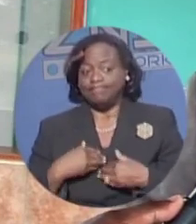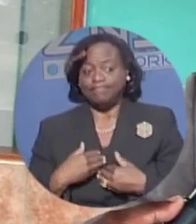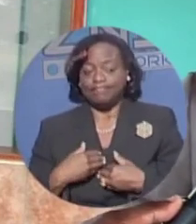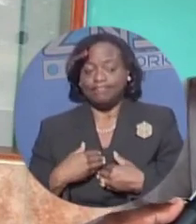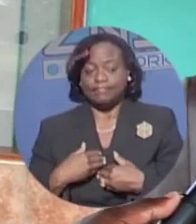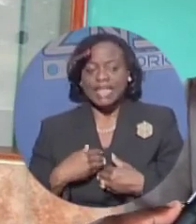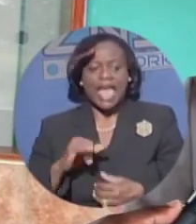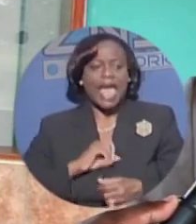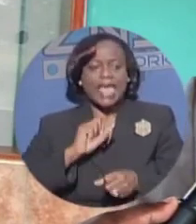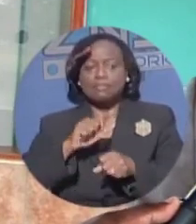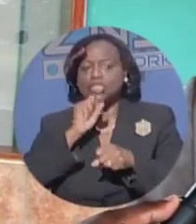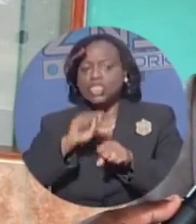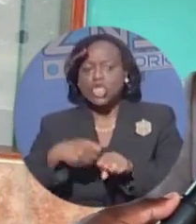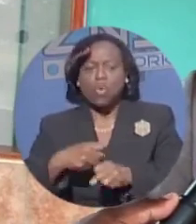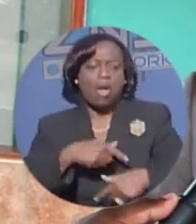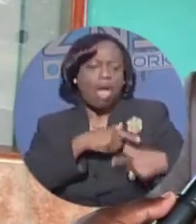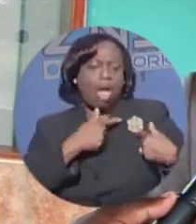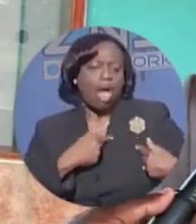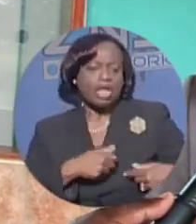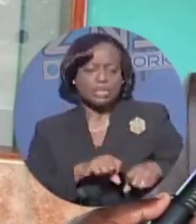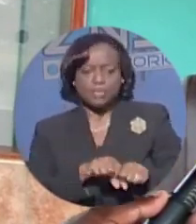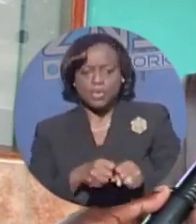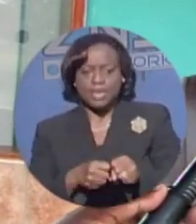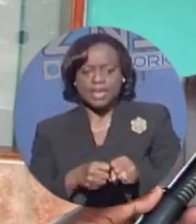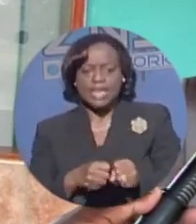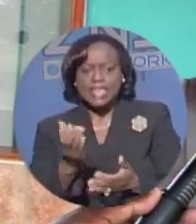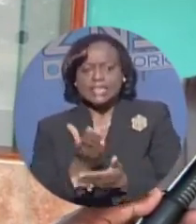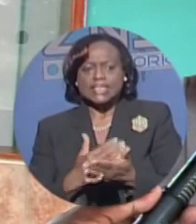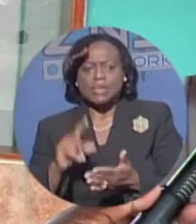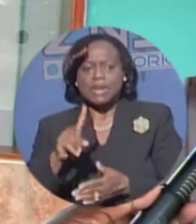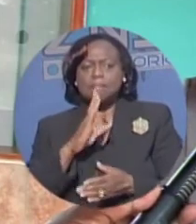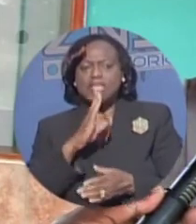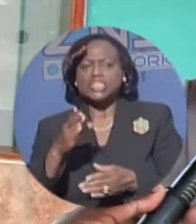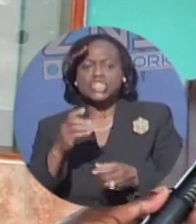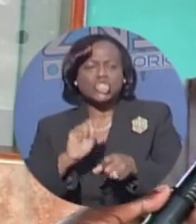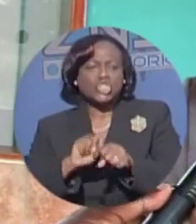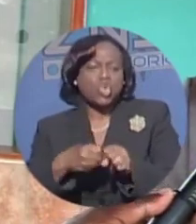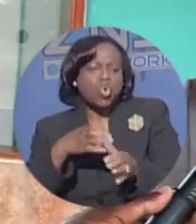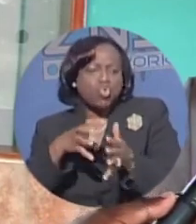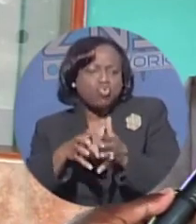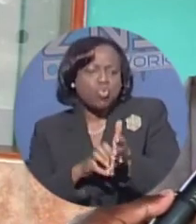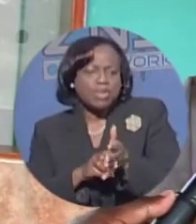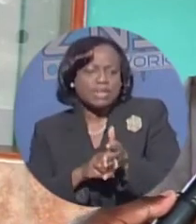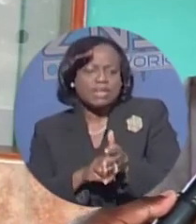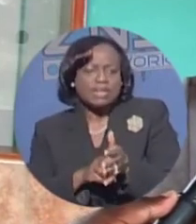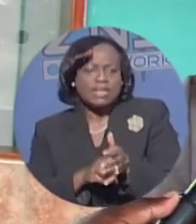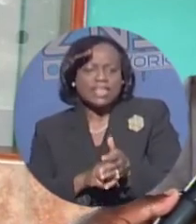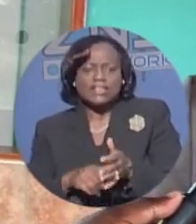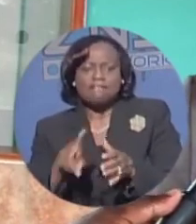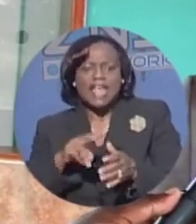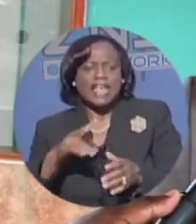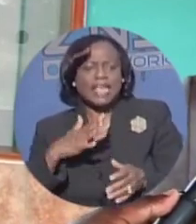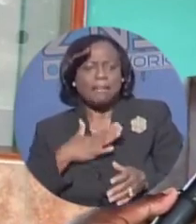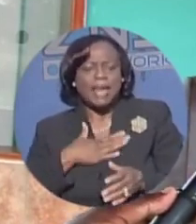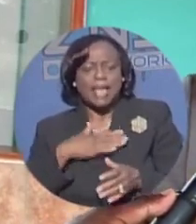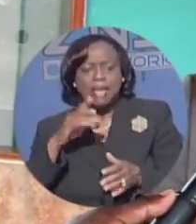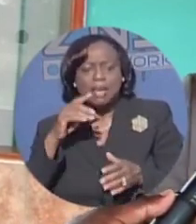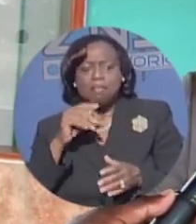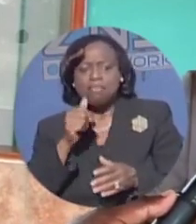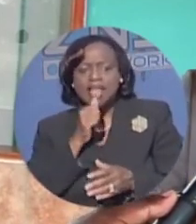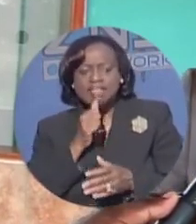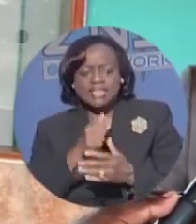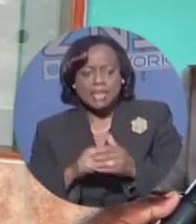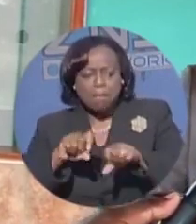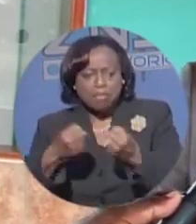I am, I am so heartbroken that someone could be so cruel as to, first of all, to violate my privacy, like to break into my home and then